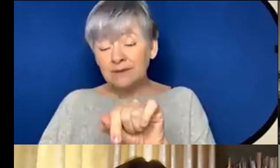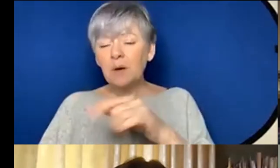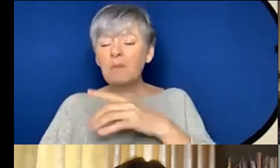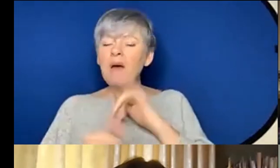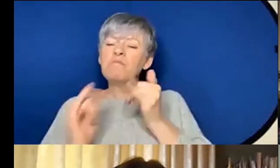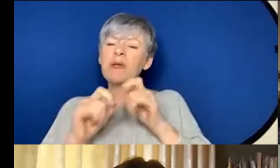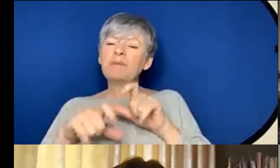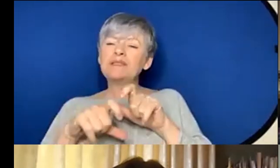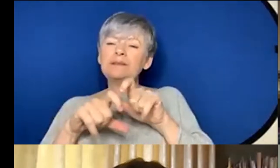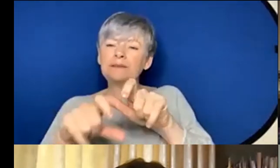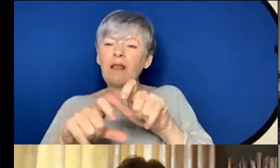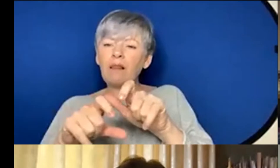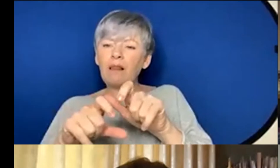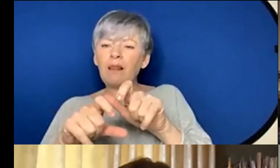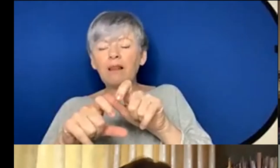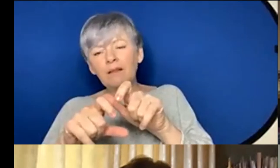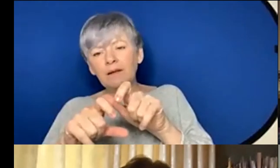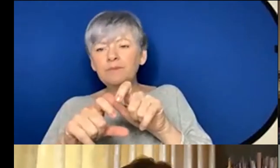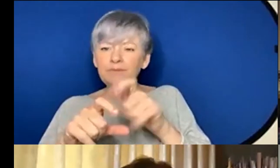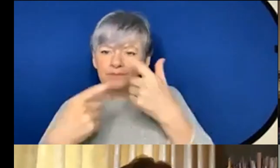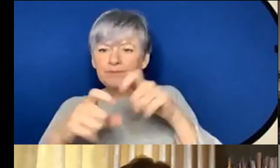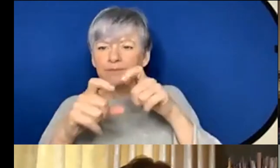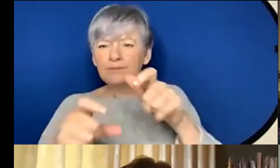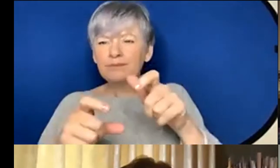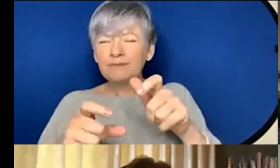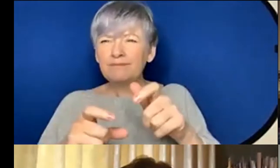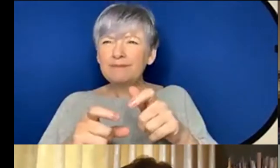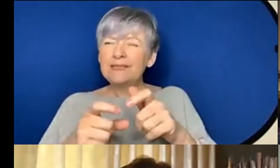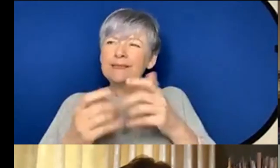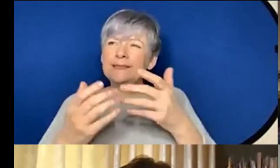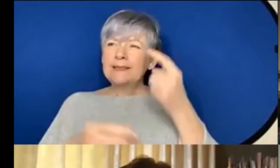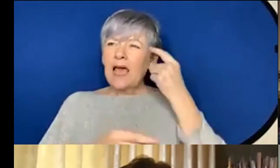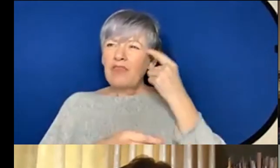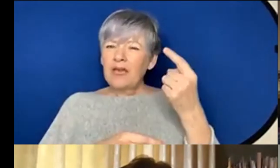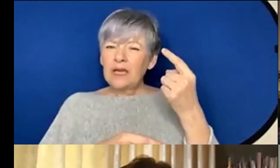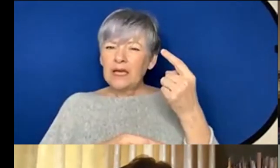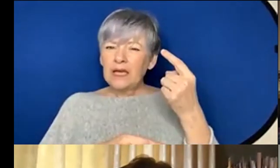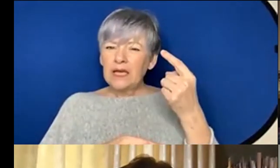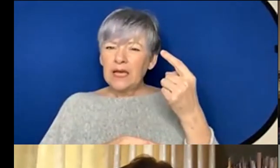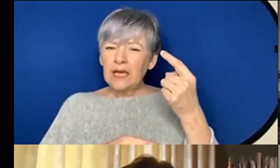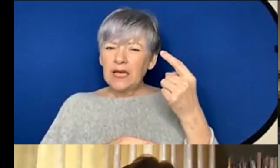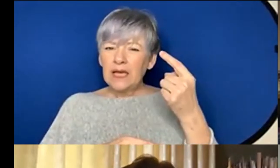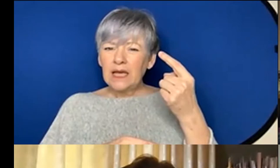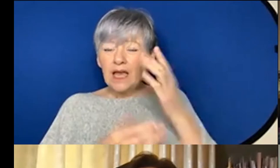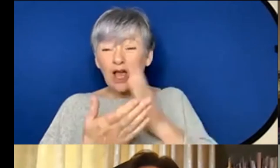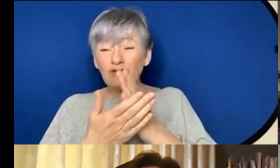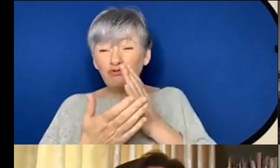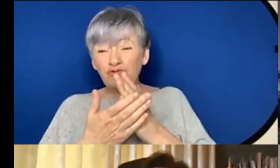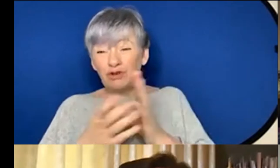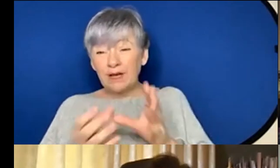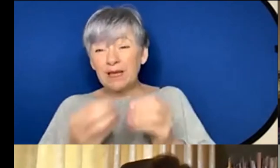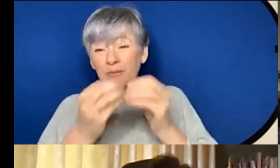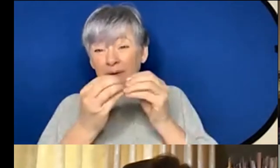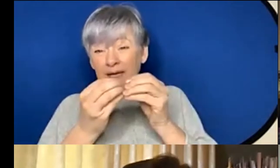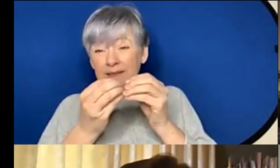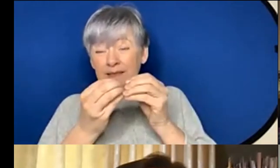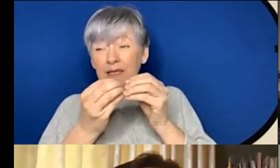go for a bit because I mean as far as I can tell I think the only I think I think it's really mainly um in Aberdeen